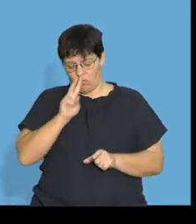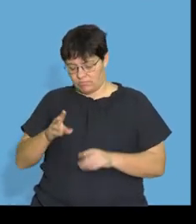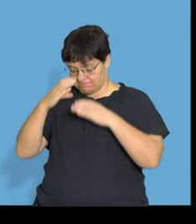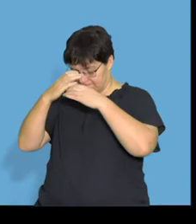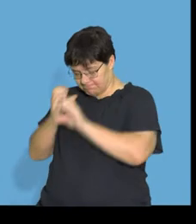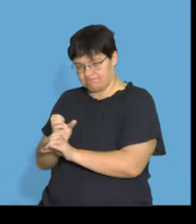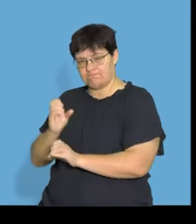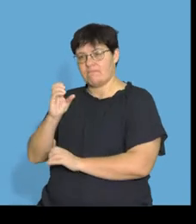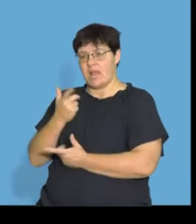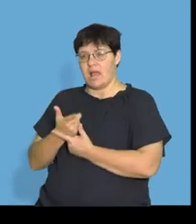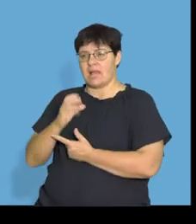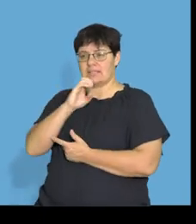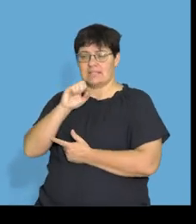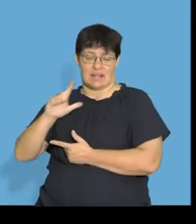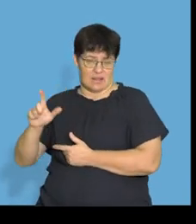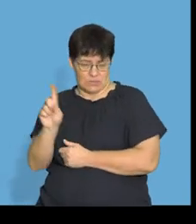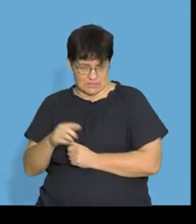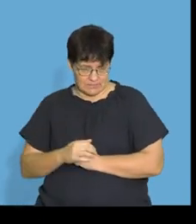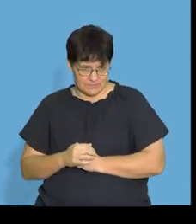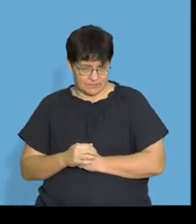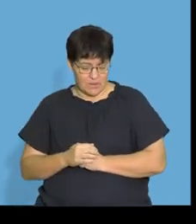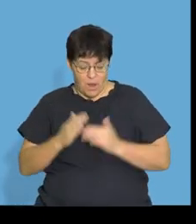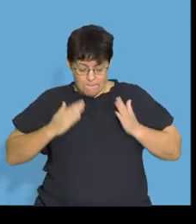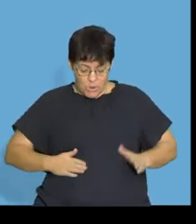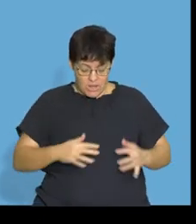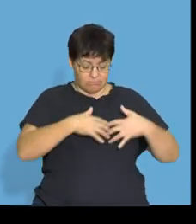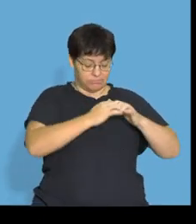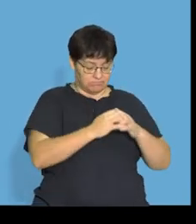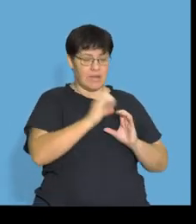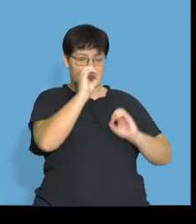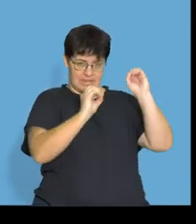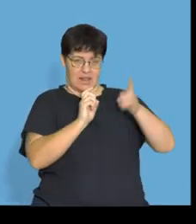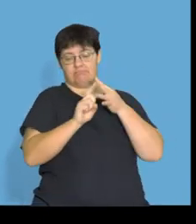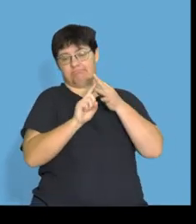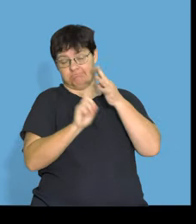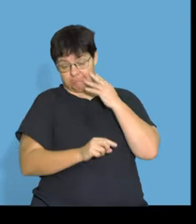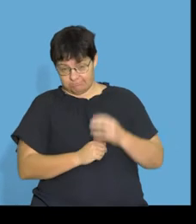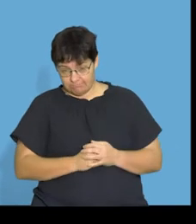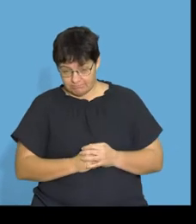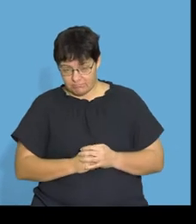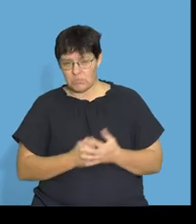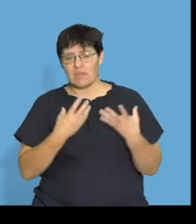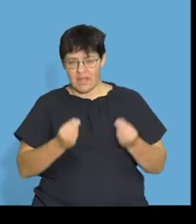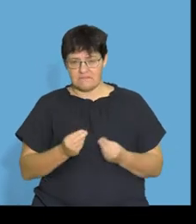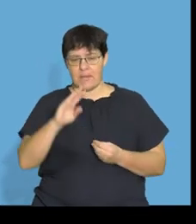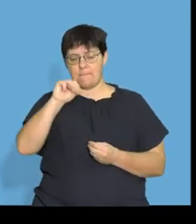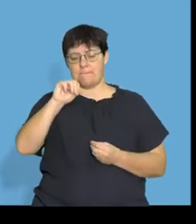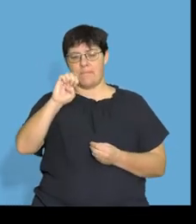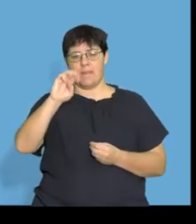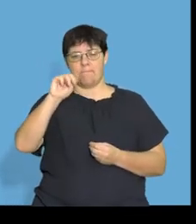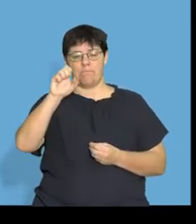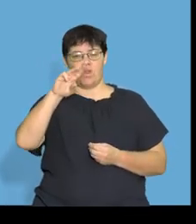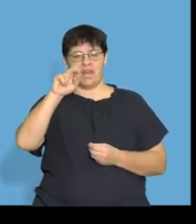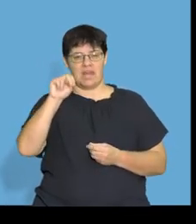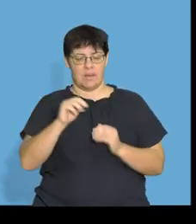concept of what a cell is. And our body is made up of these cells. And now what you have is you have this